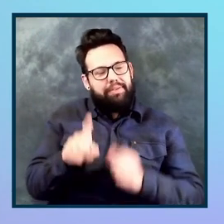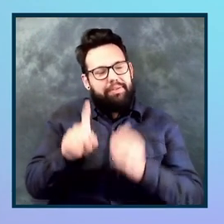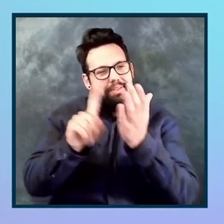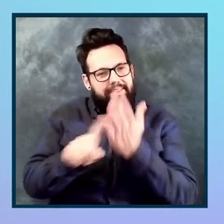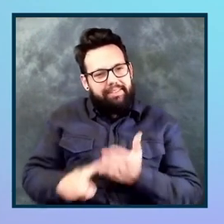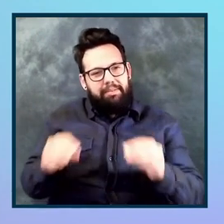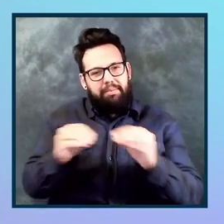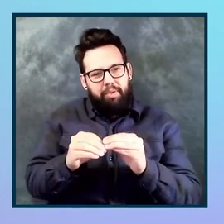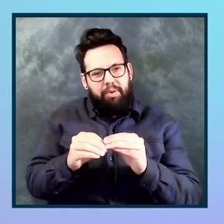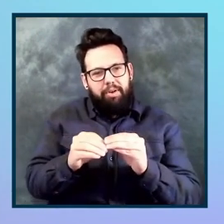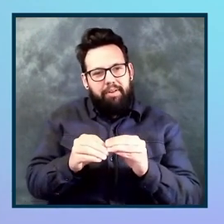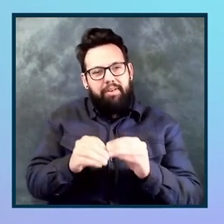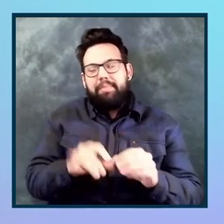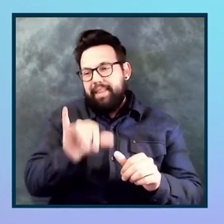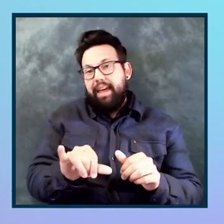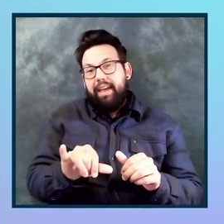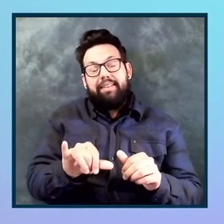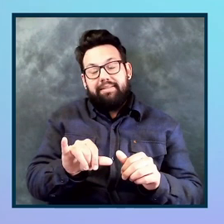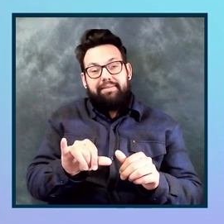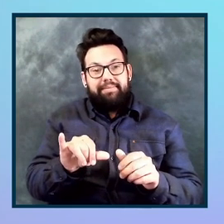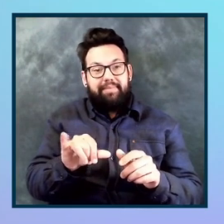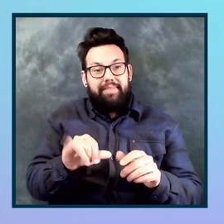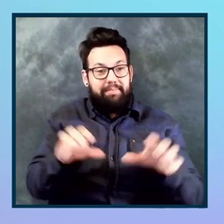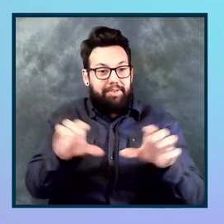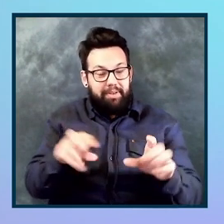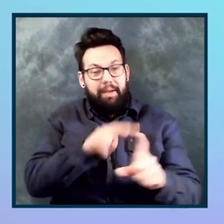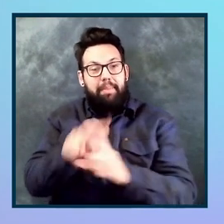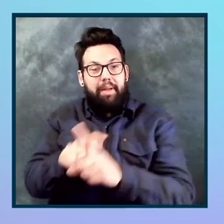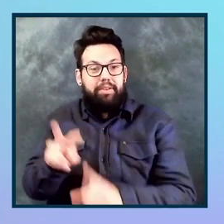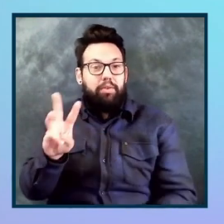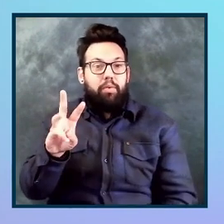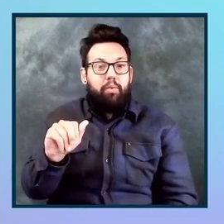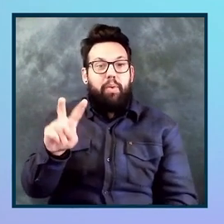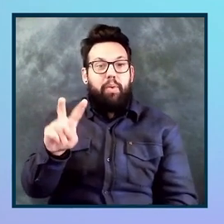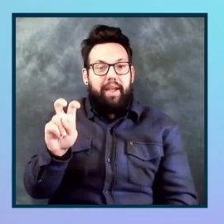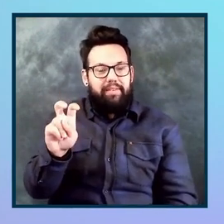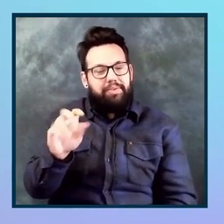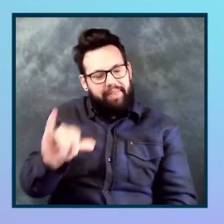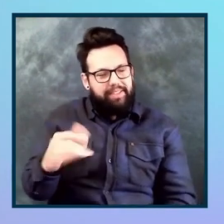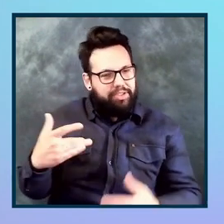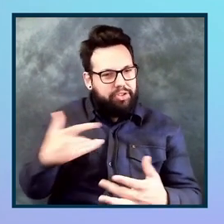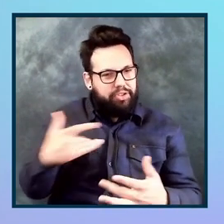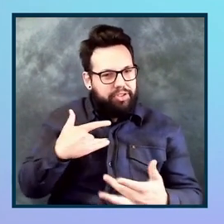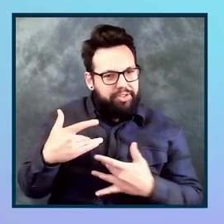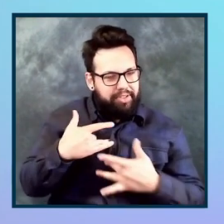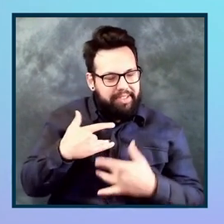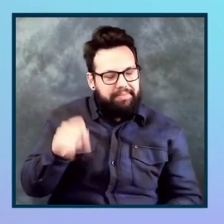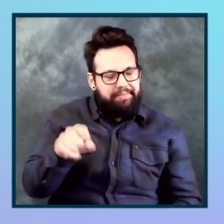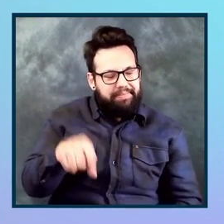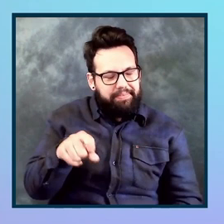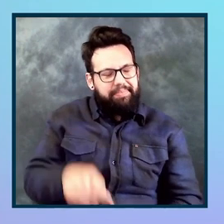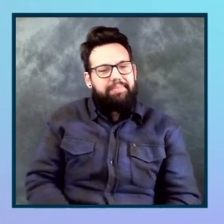doing the same for wave from web aim. So that is also very, uh, concerning, but, um, yeah,